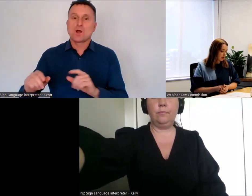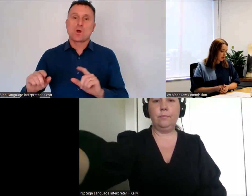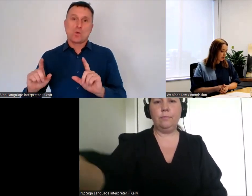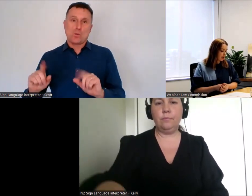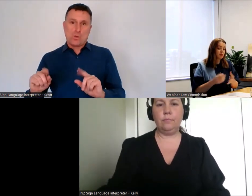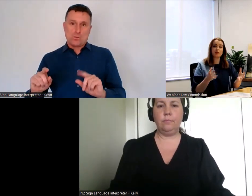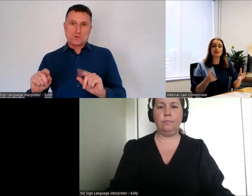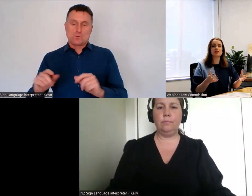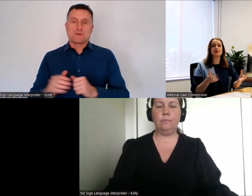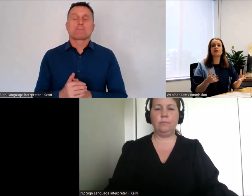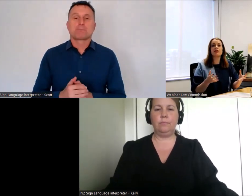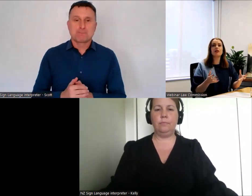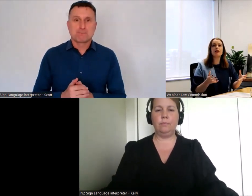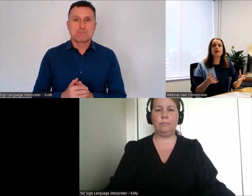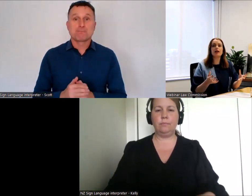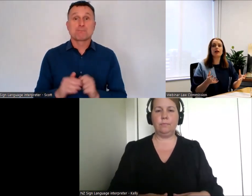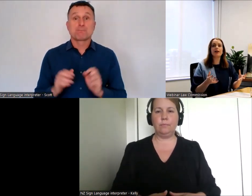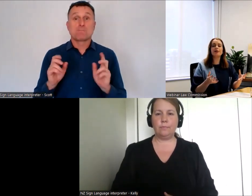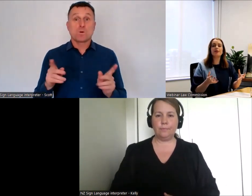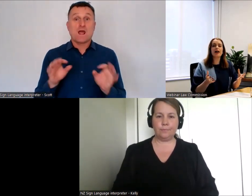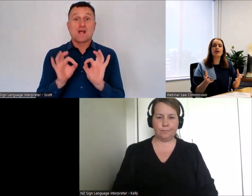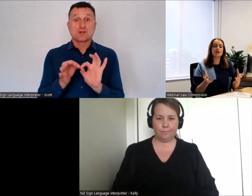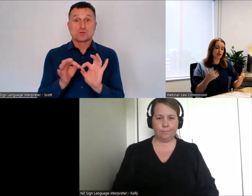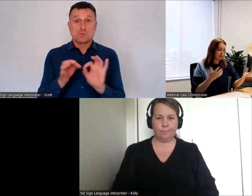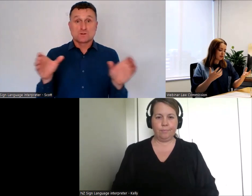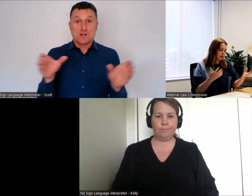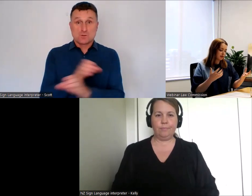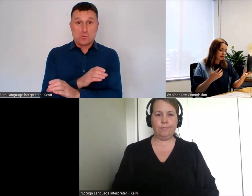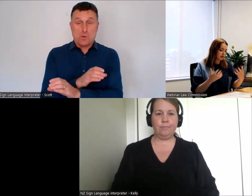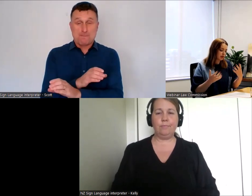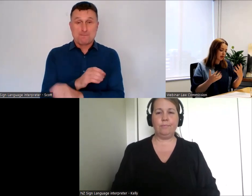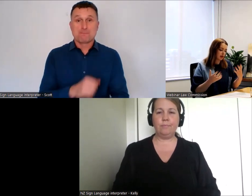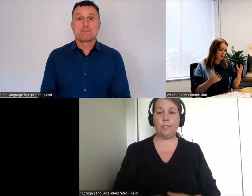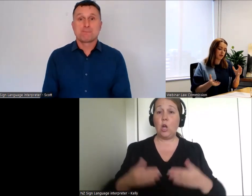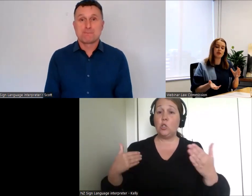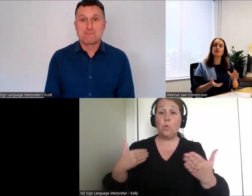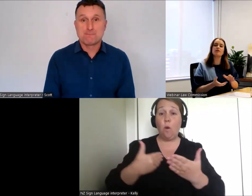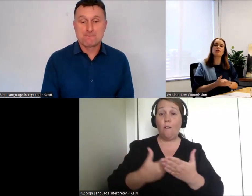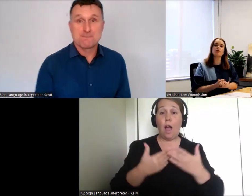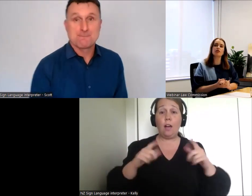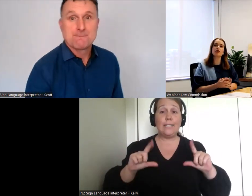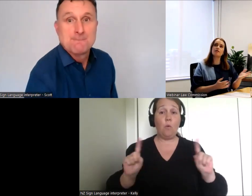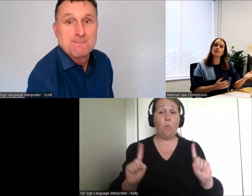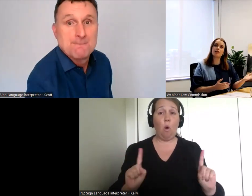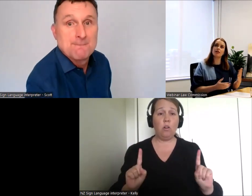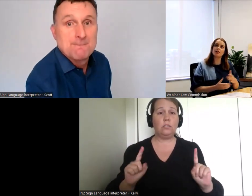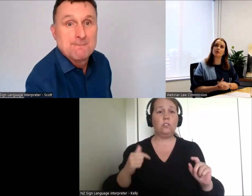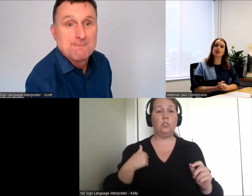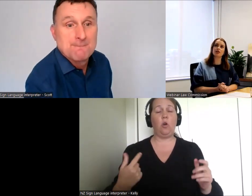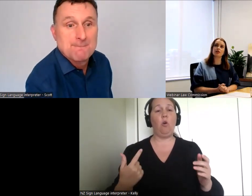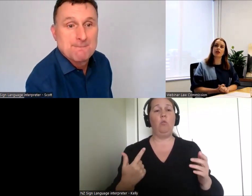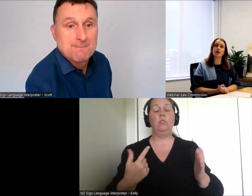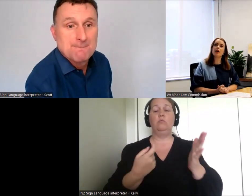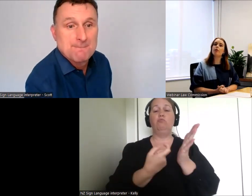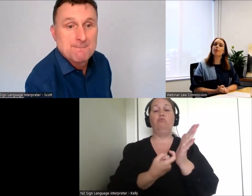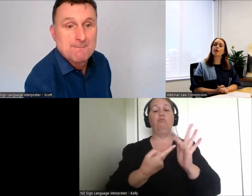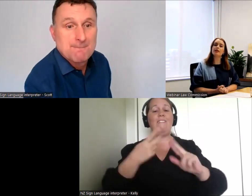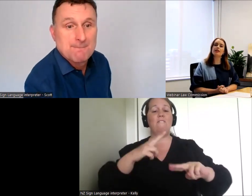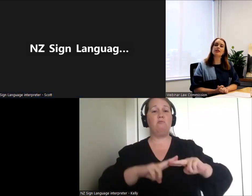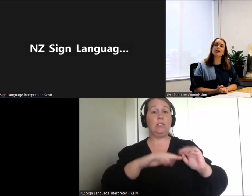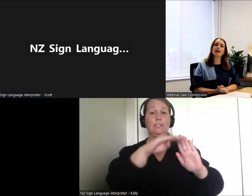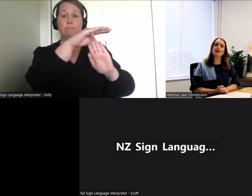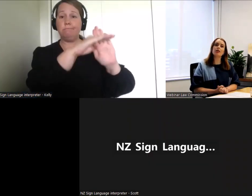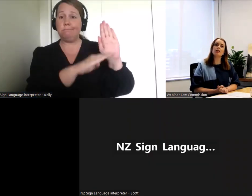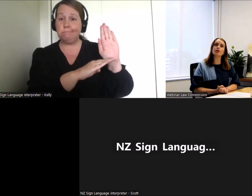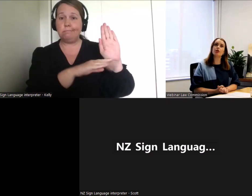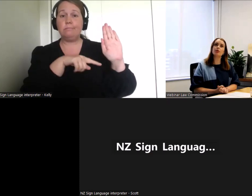So on what we've done so far, our terms of reference for this review, which Jeff just mentioned, were